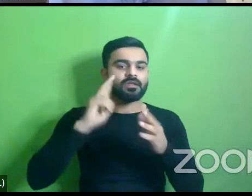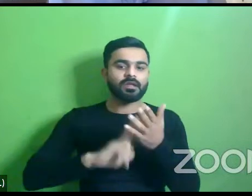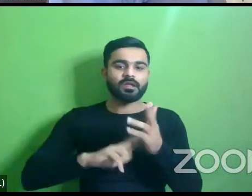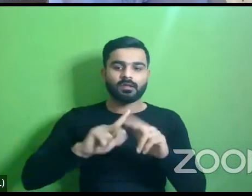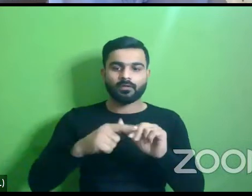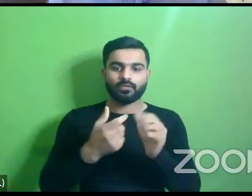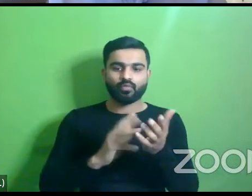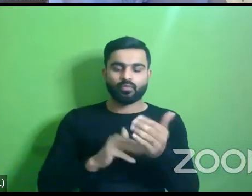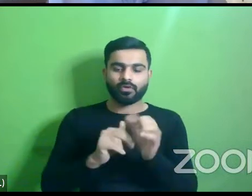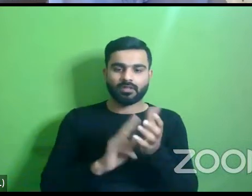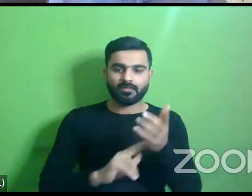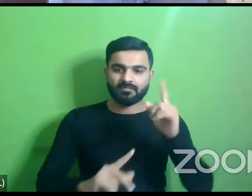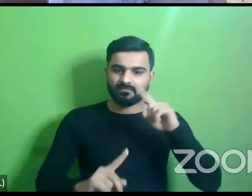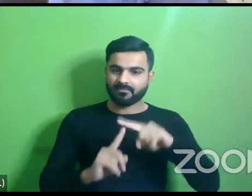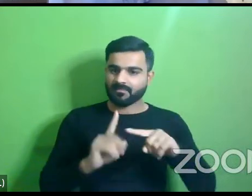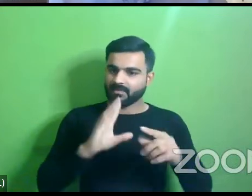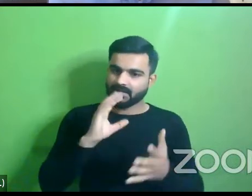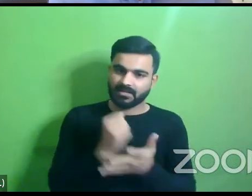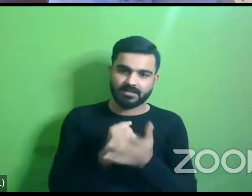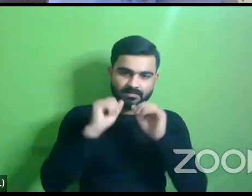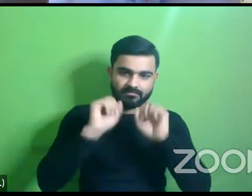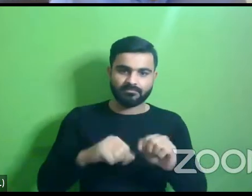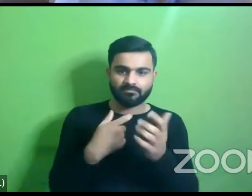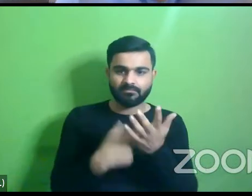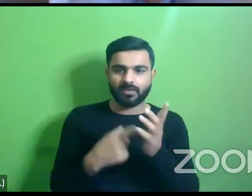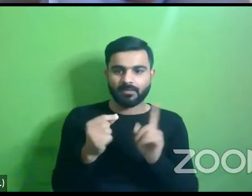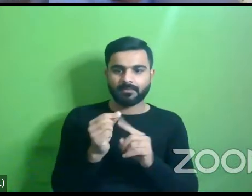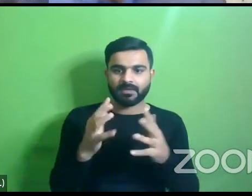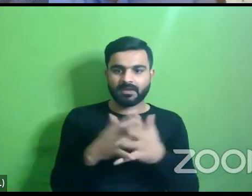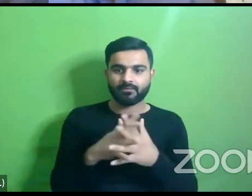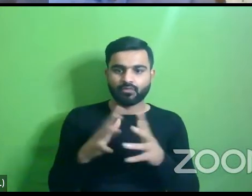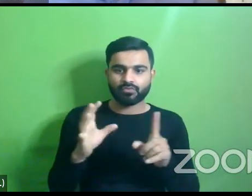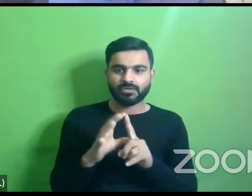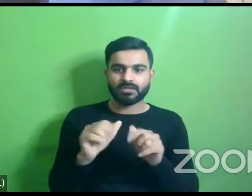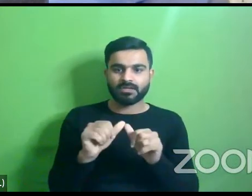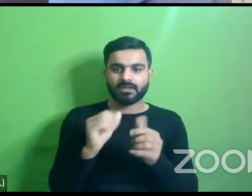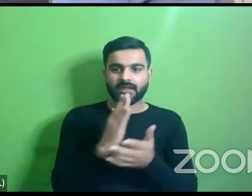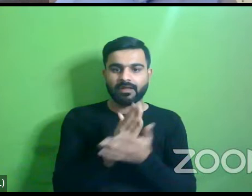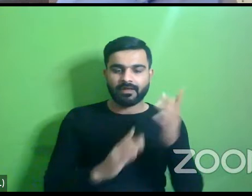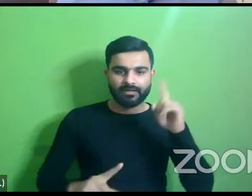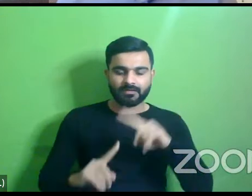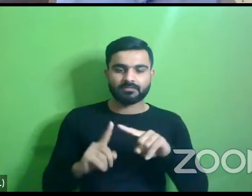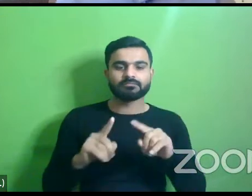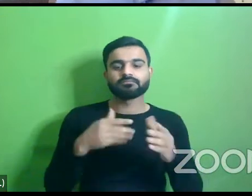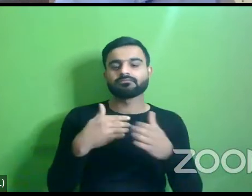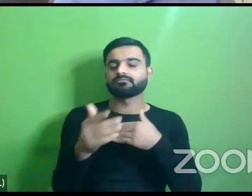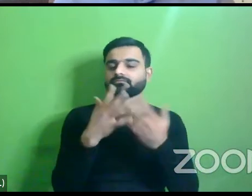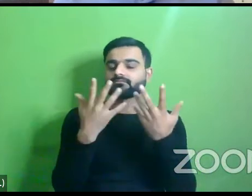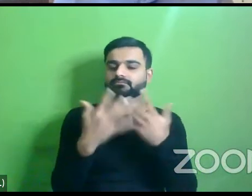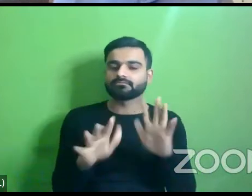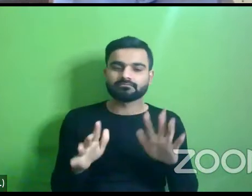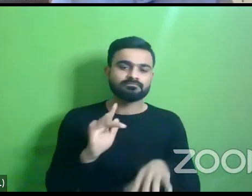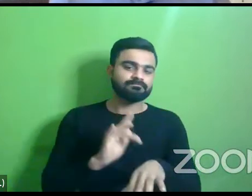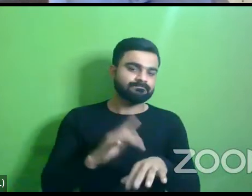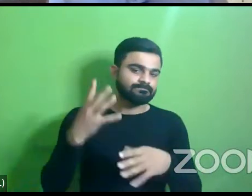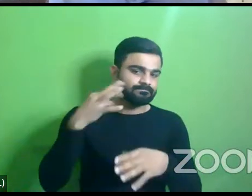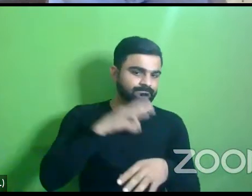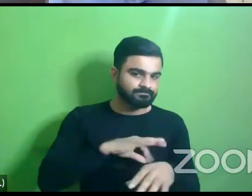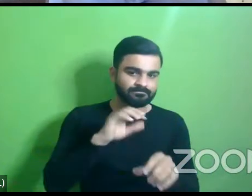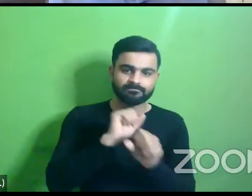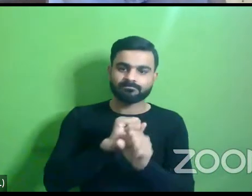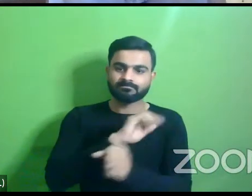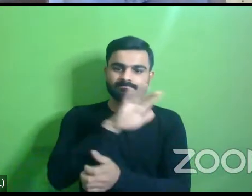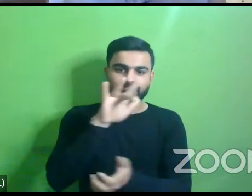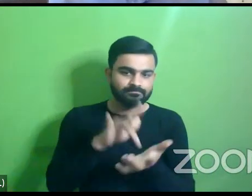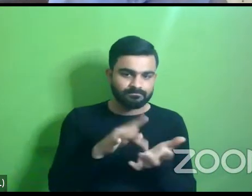this mandate uh particularly the rpwd act and for this uh you know there could be uh incentives that could be worked out